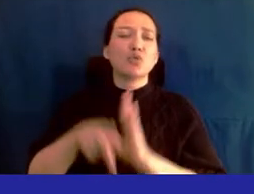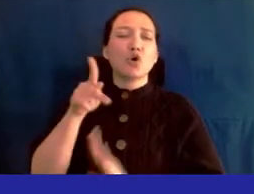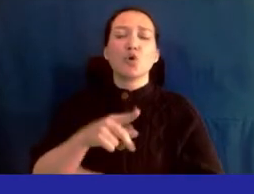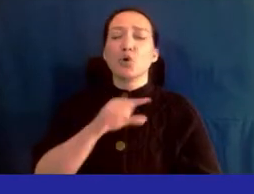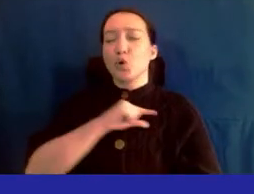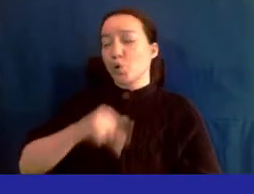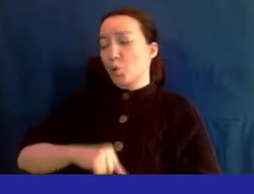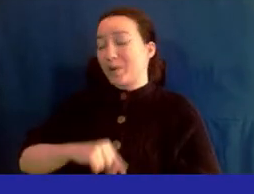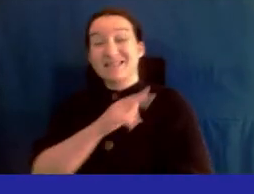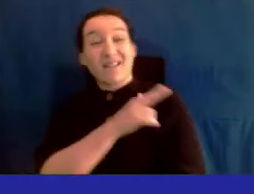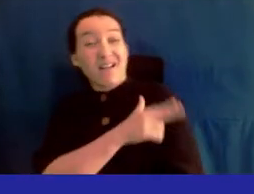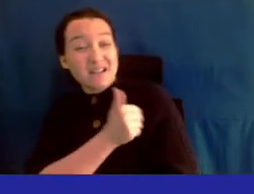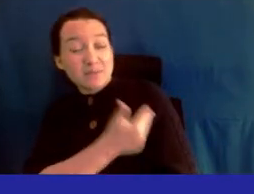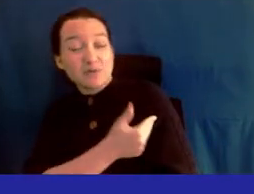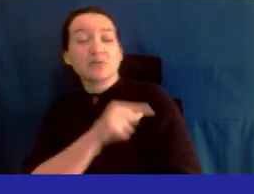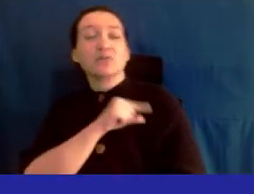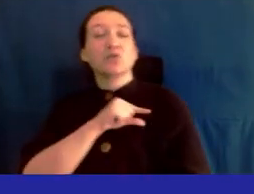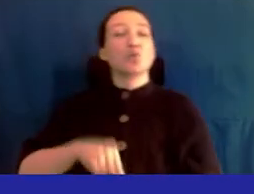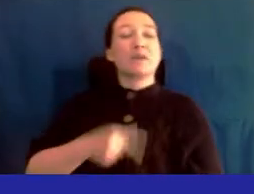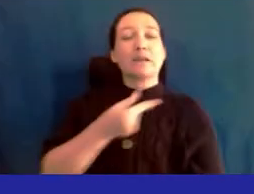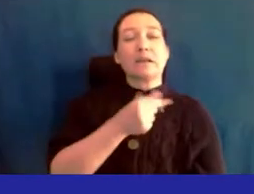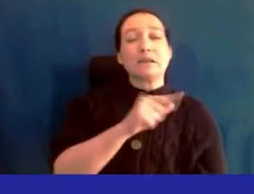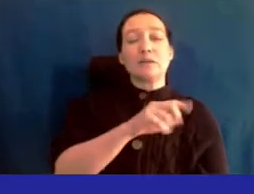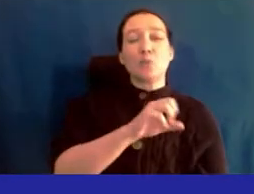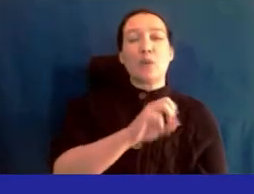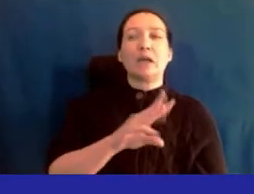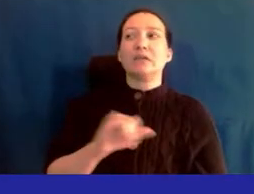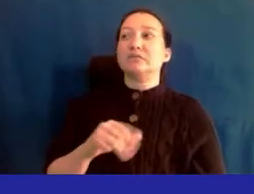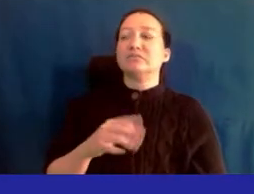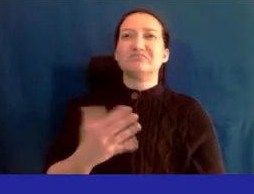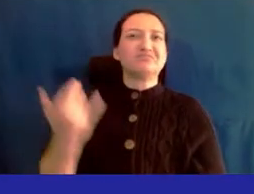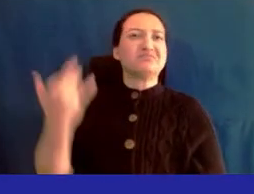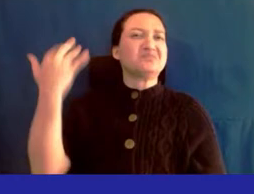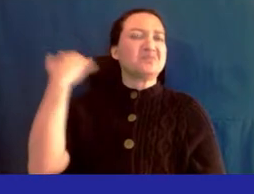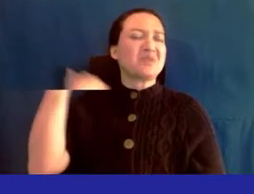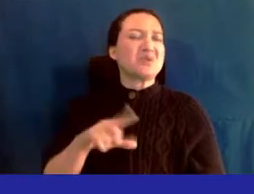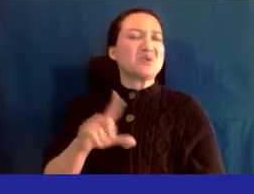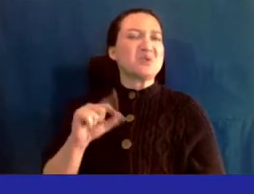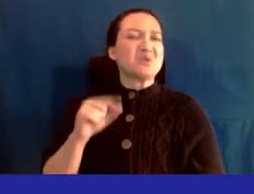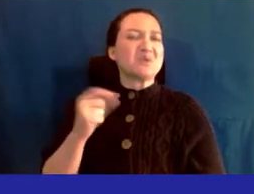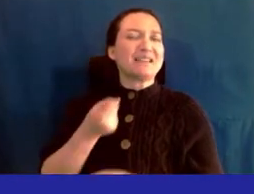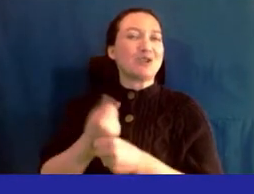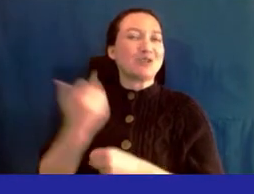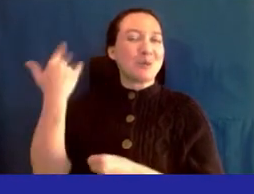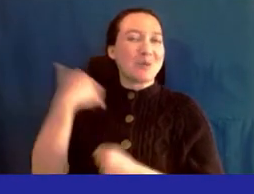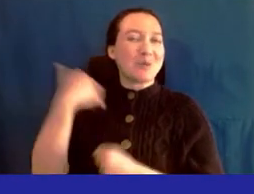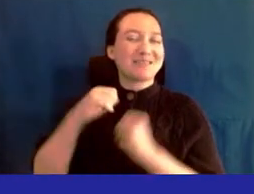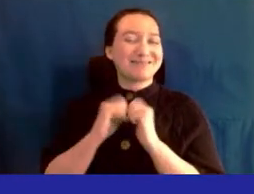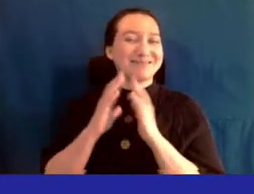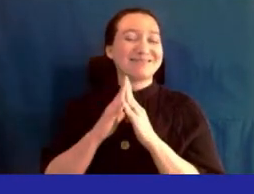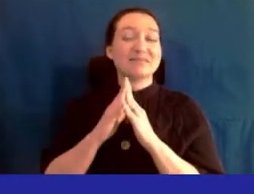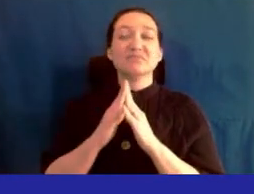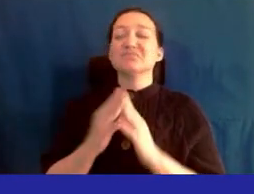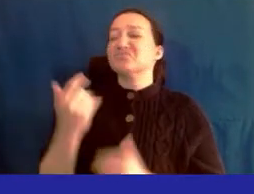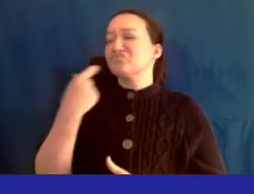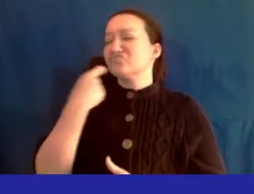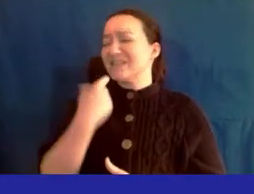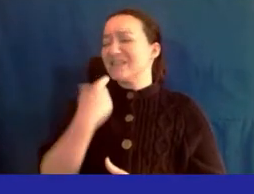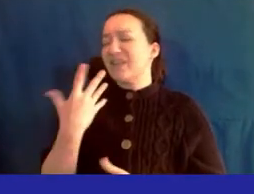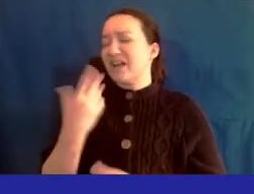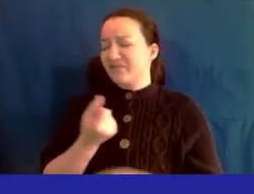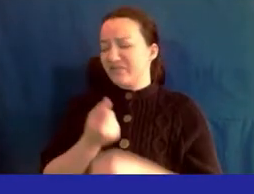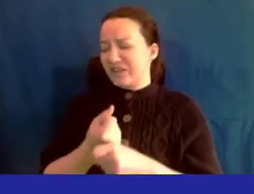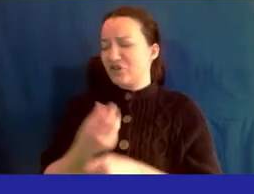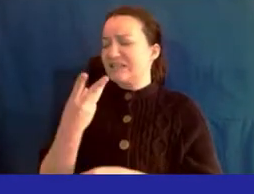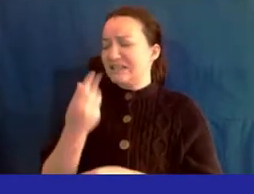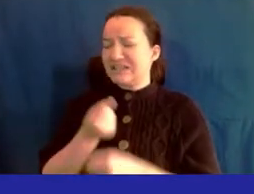and queen's gateway established approximately 20 something years ago for the last five to six years it has been